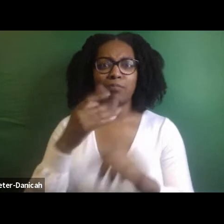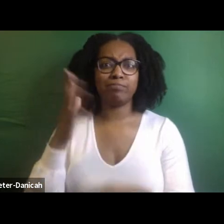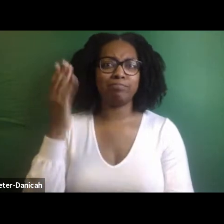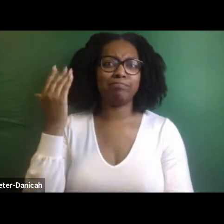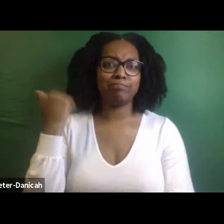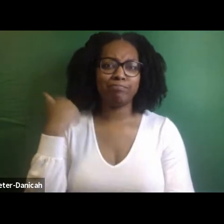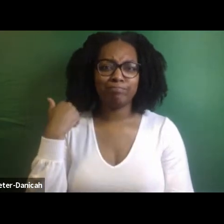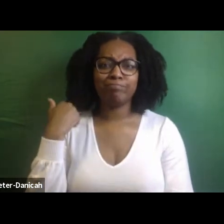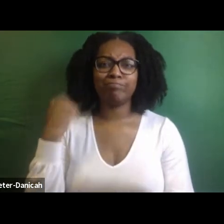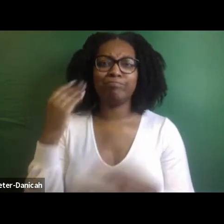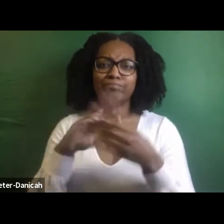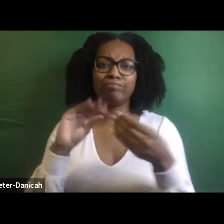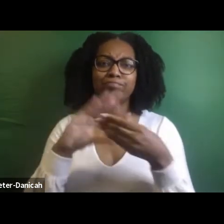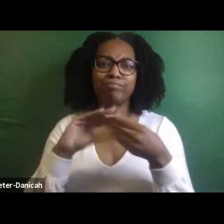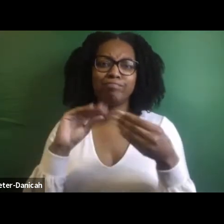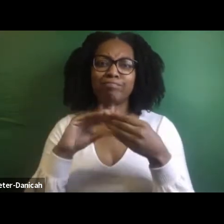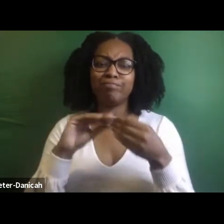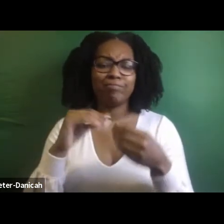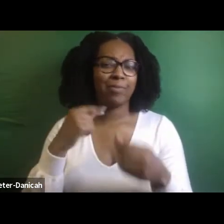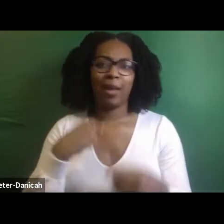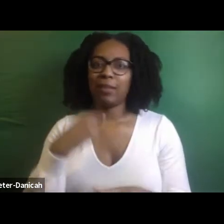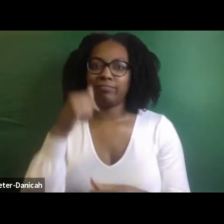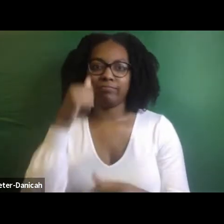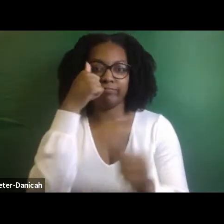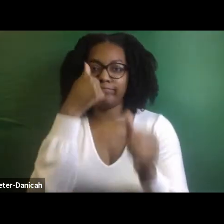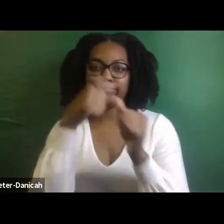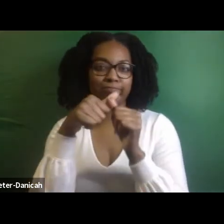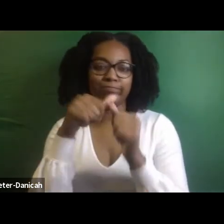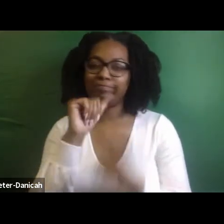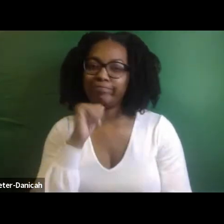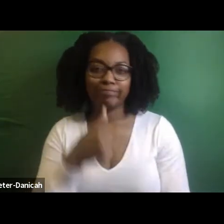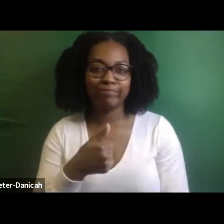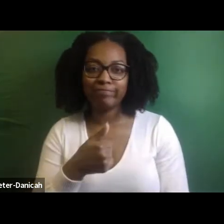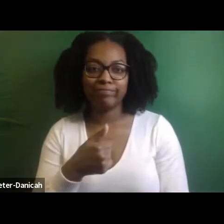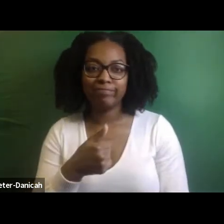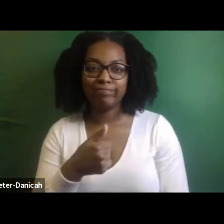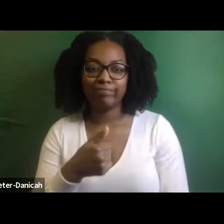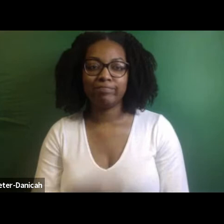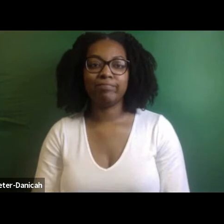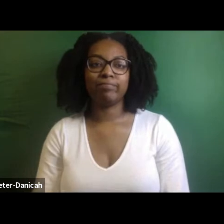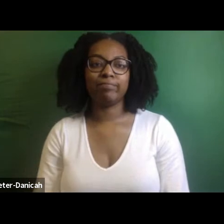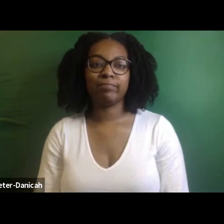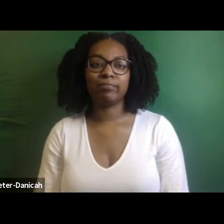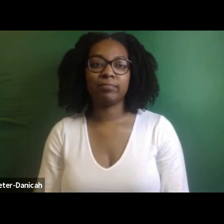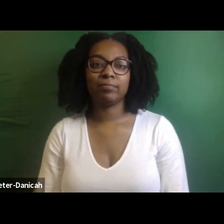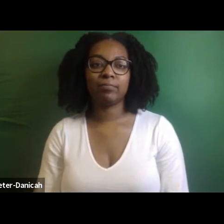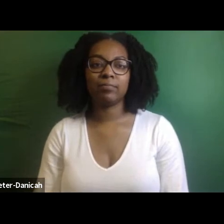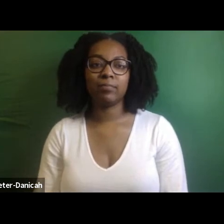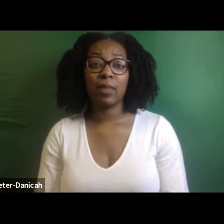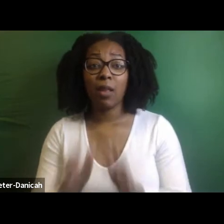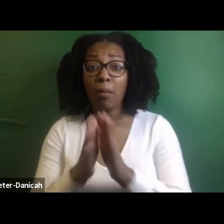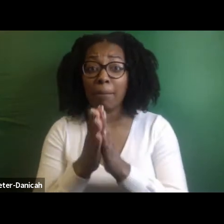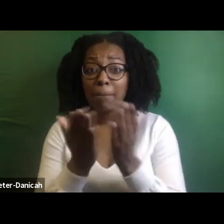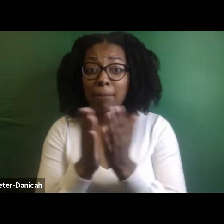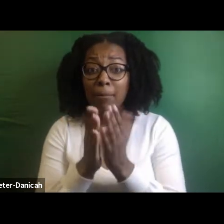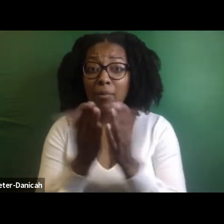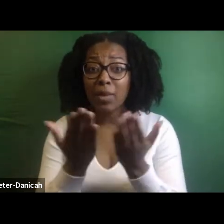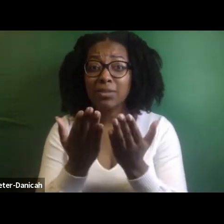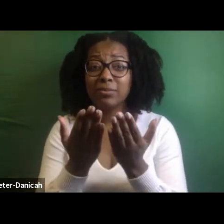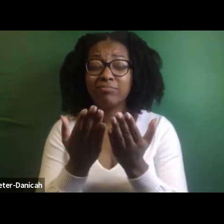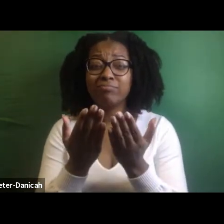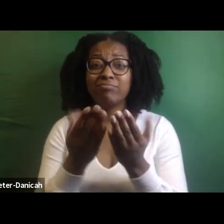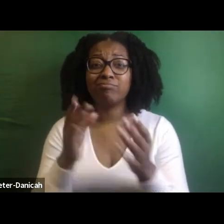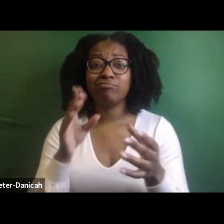just going right into it, saving the life that is our own, the importance of models in the